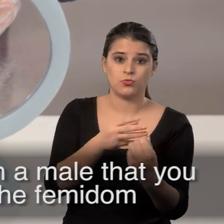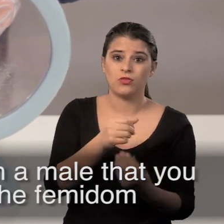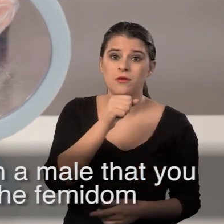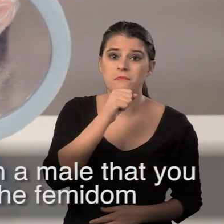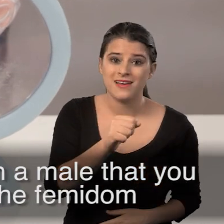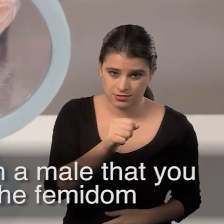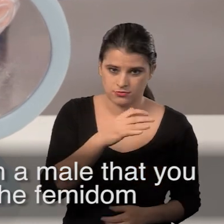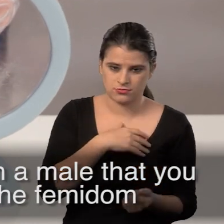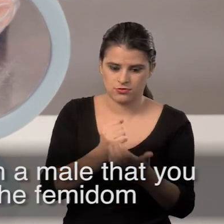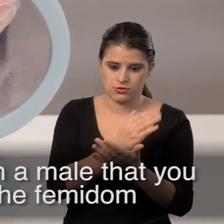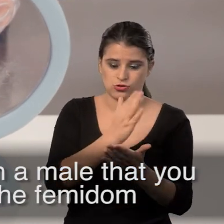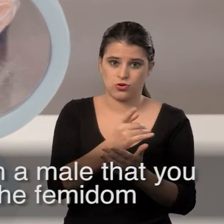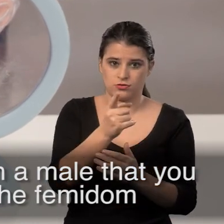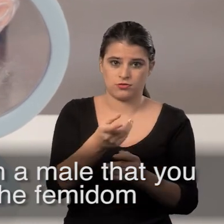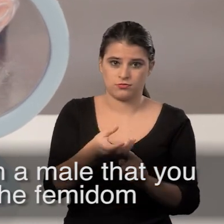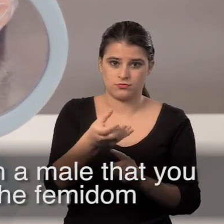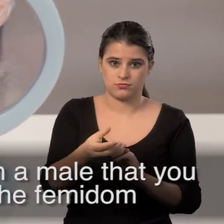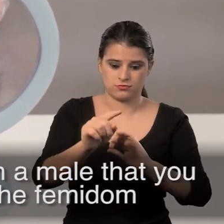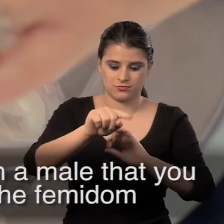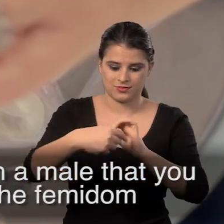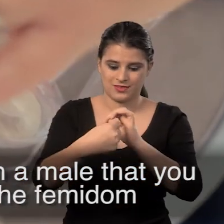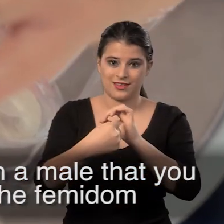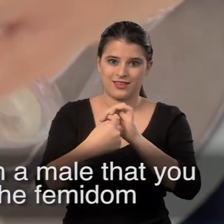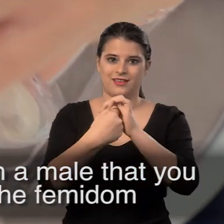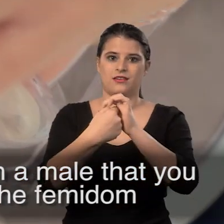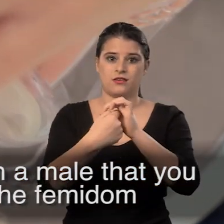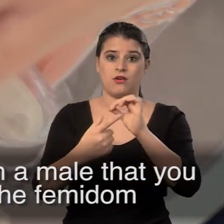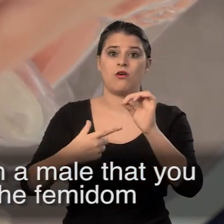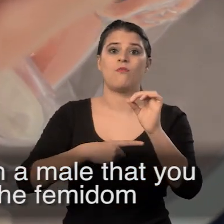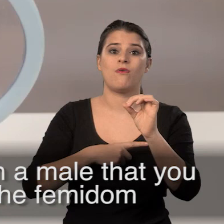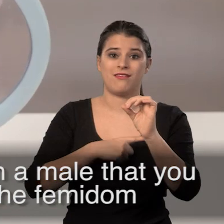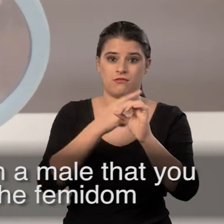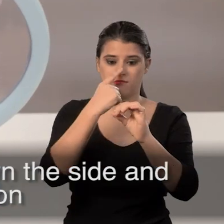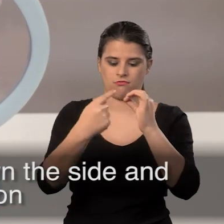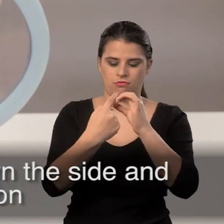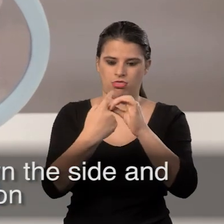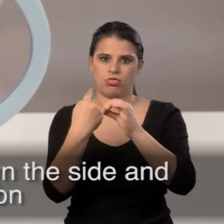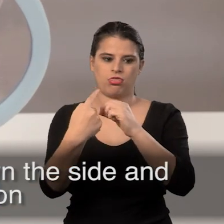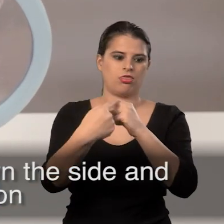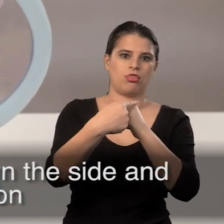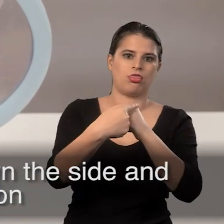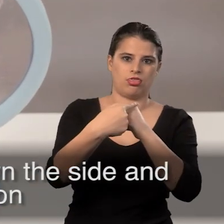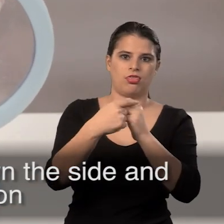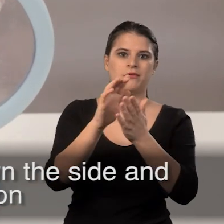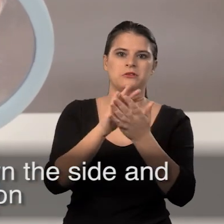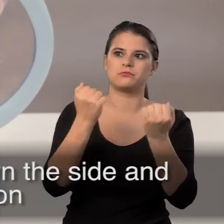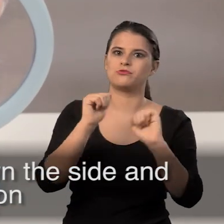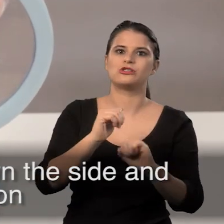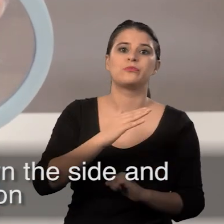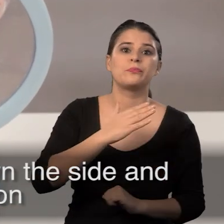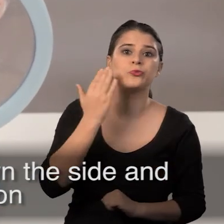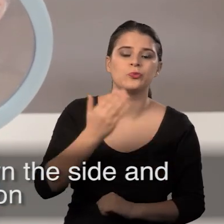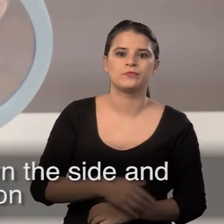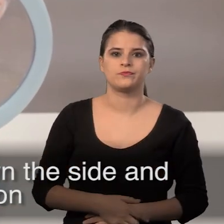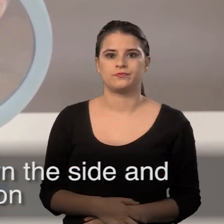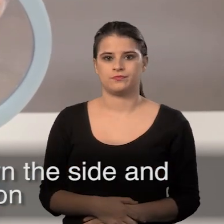penetrative sex with a male that you guide the penis into the middle of the Femidon because it can inadvertently slip